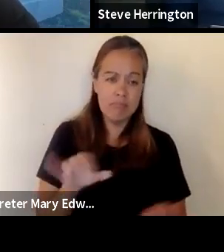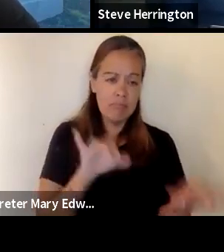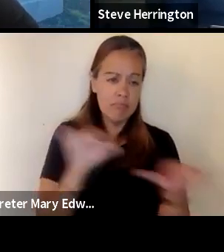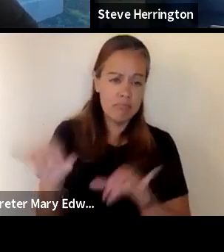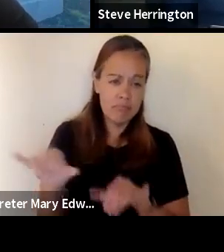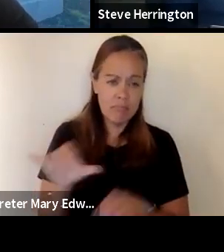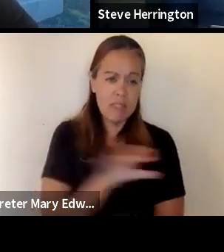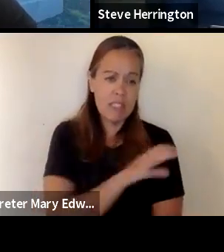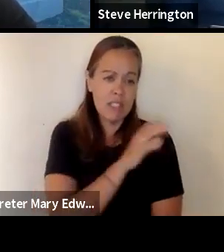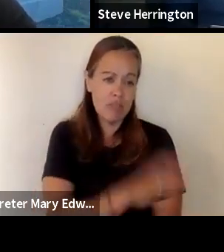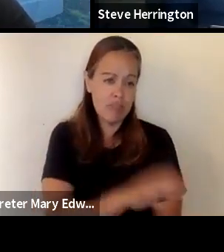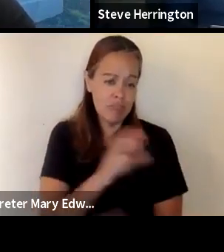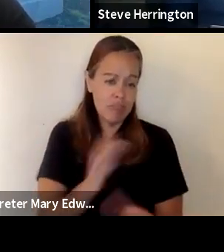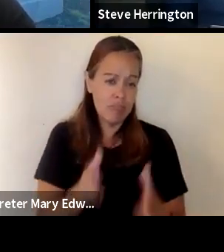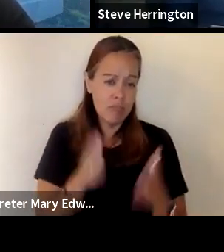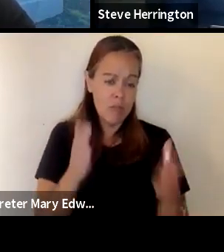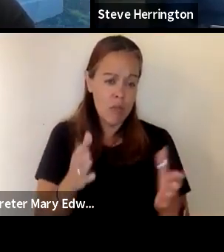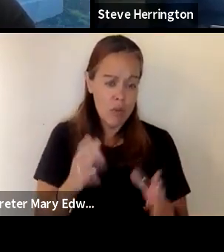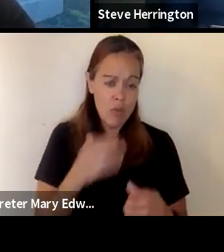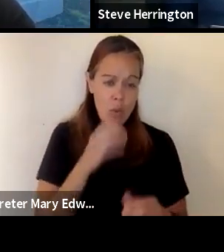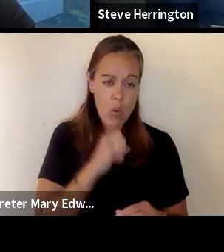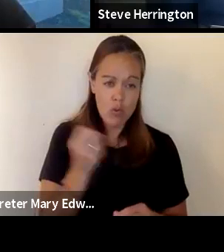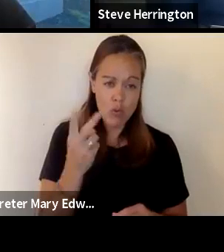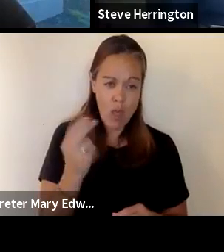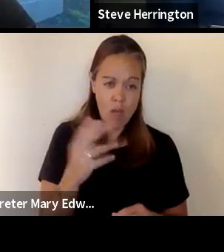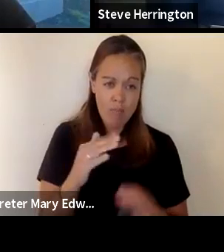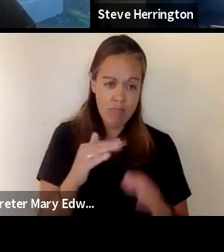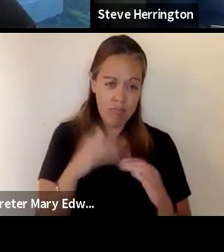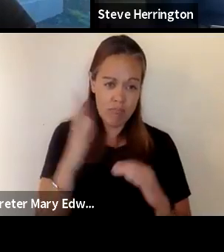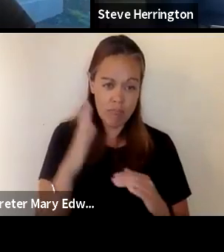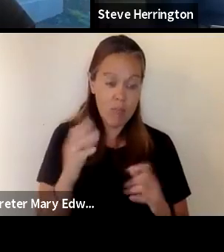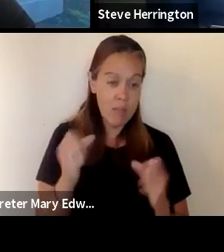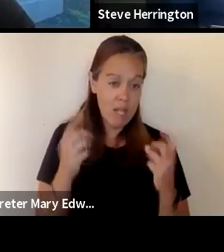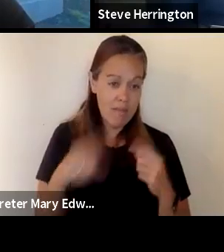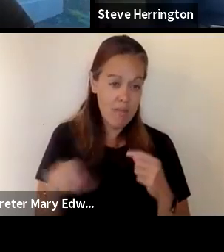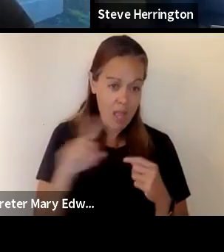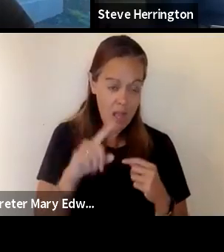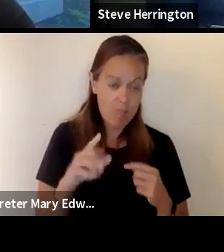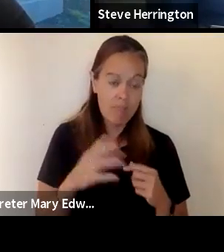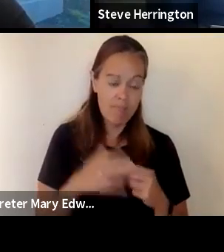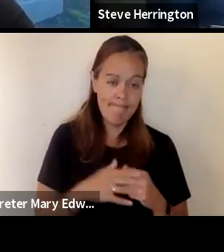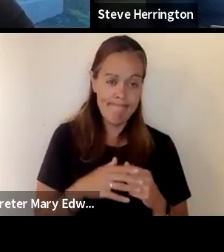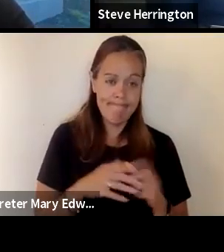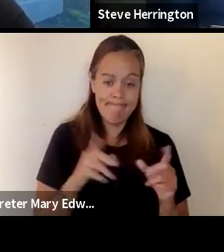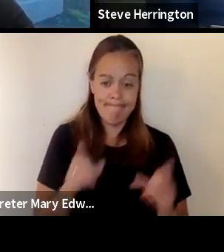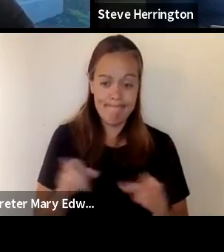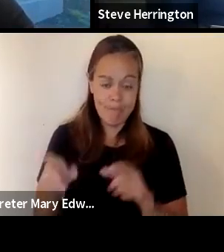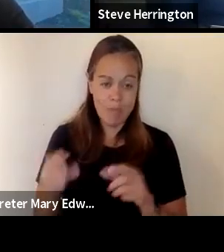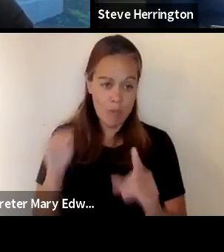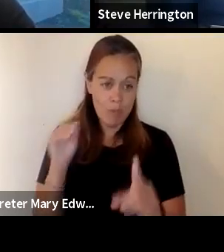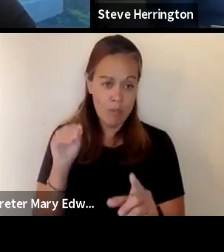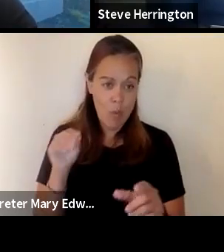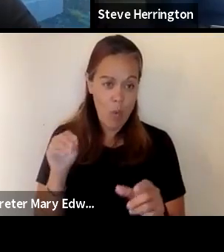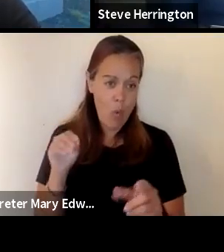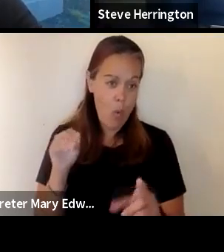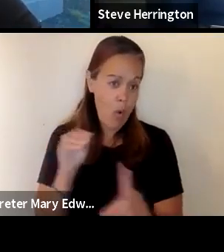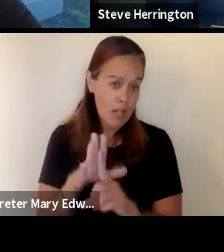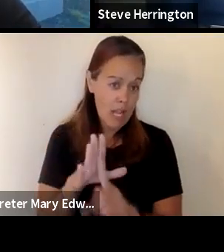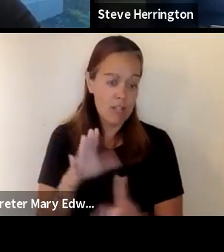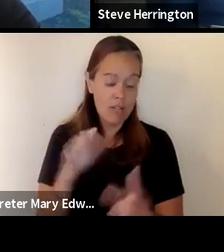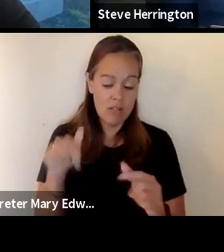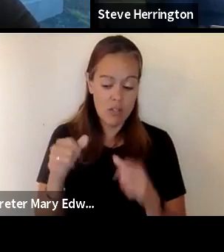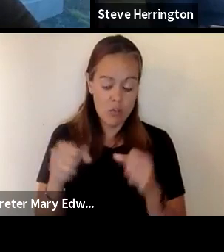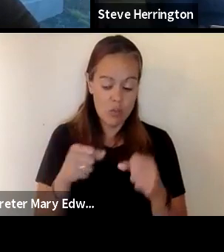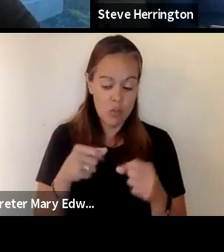offered for um those age 12 and up and there are many of them happening alongside orientations this week and going